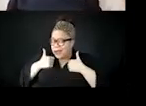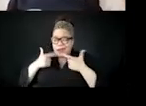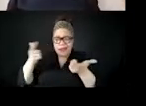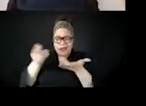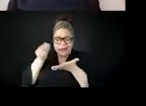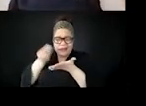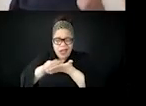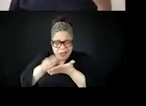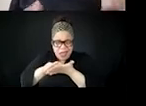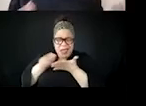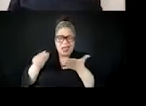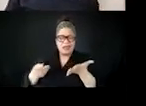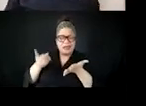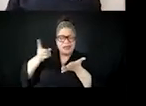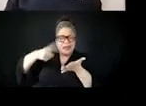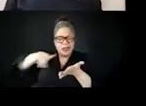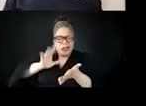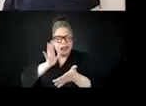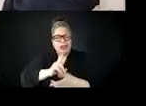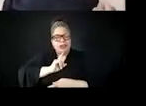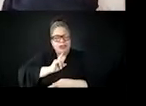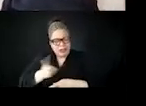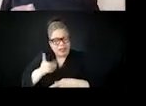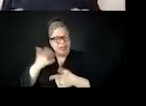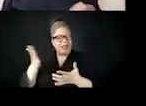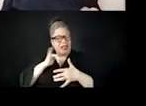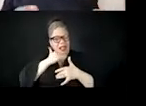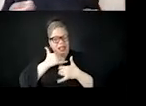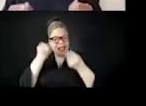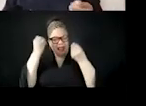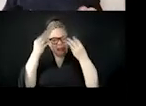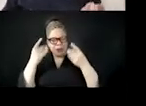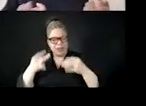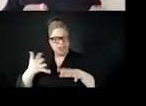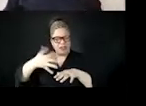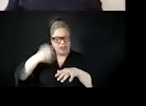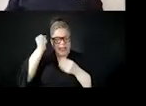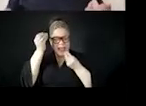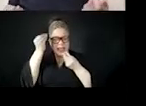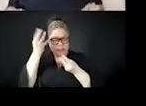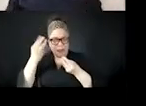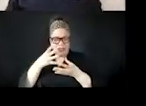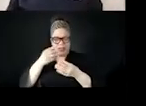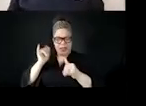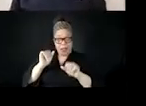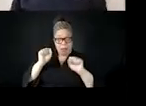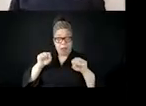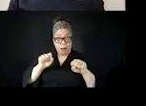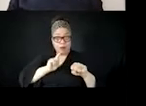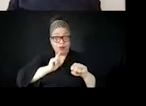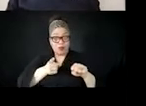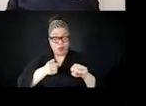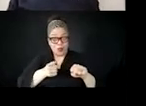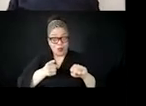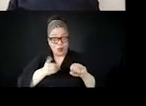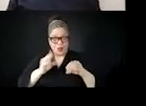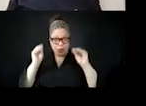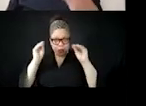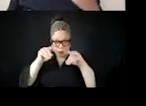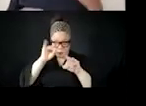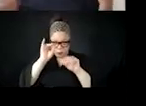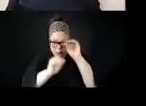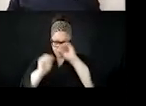ways to discredit these leaders, um, or, you know, try to pull people away and demobilize people from these movements.